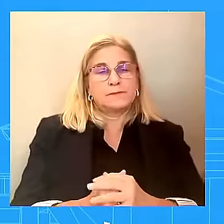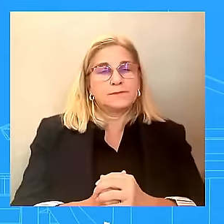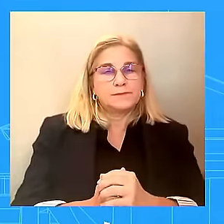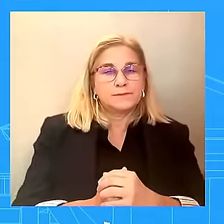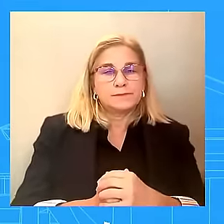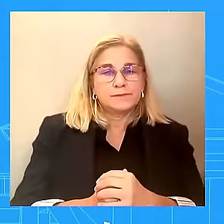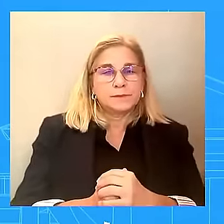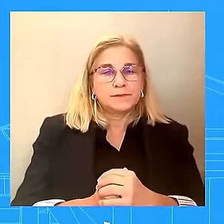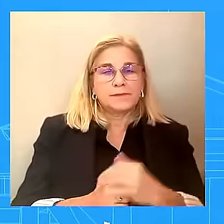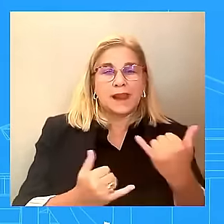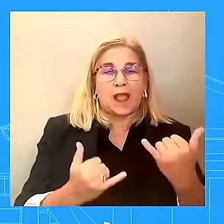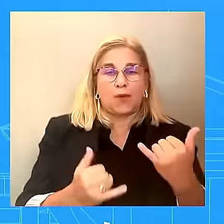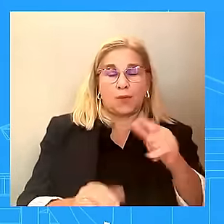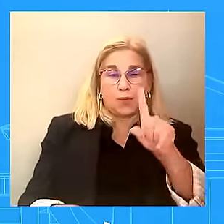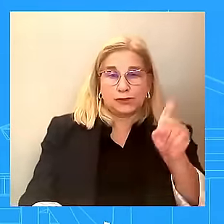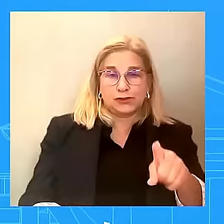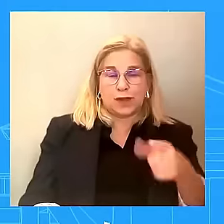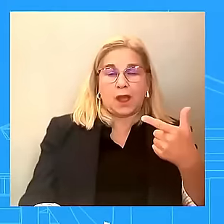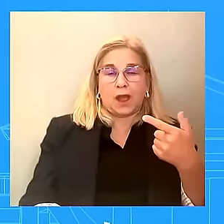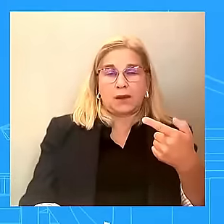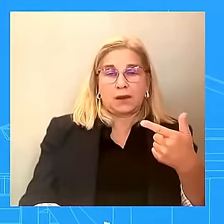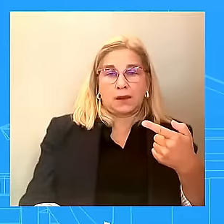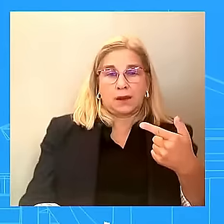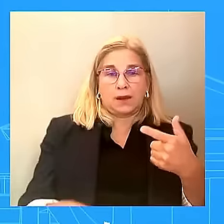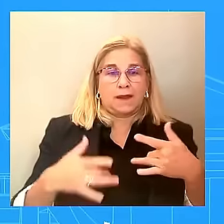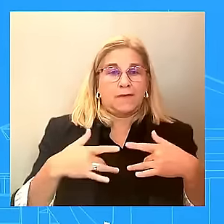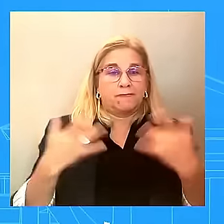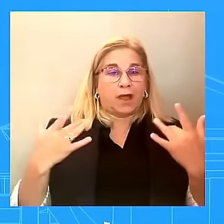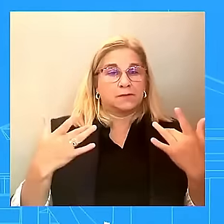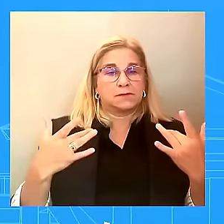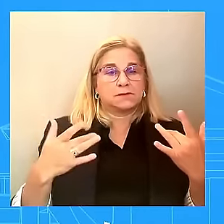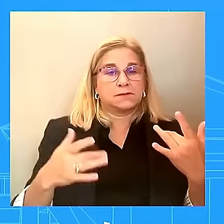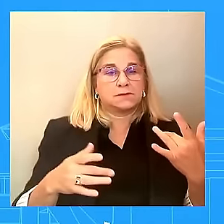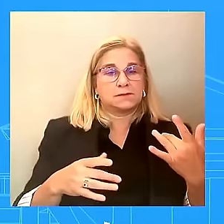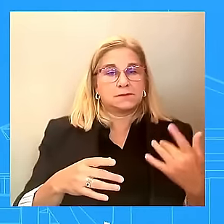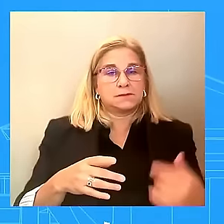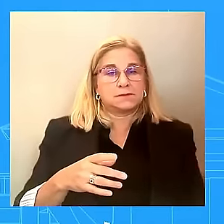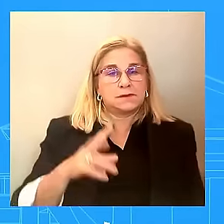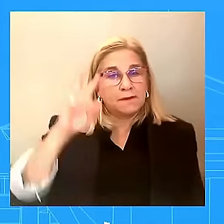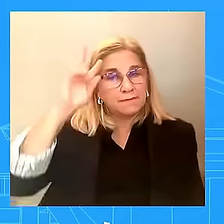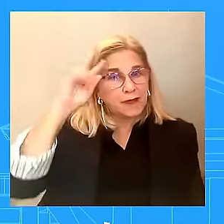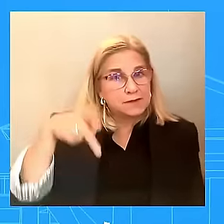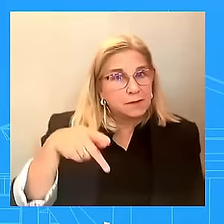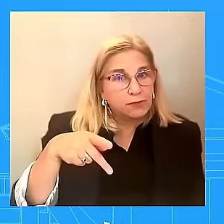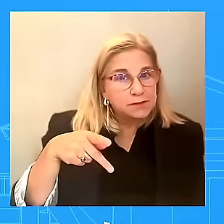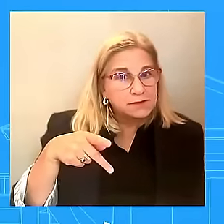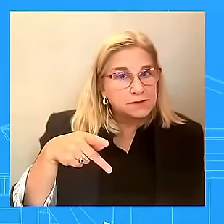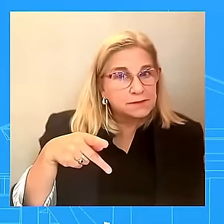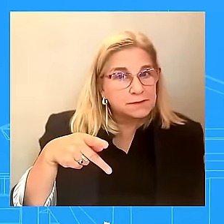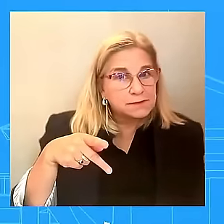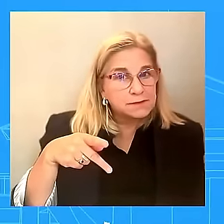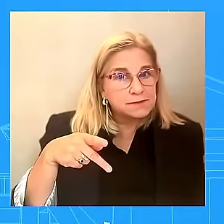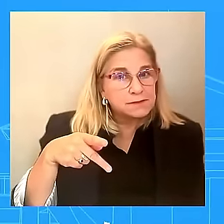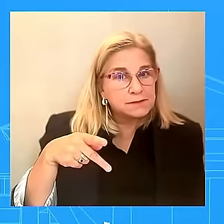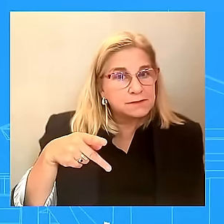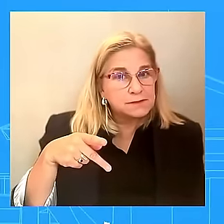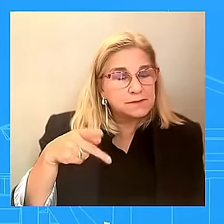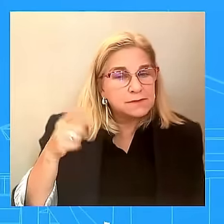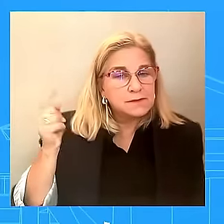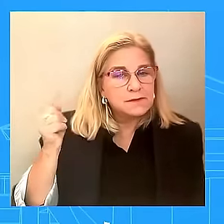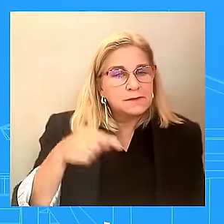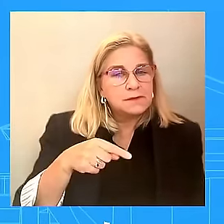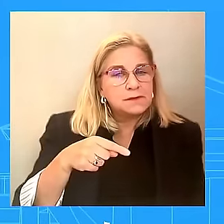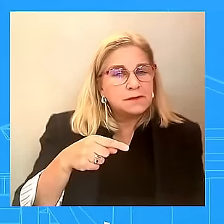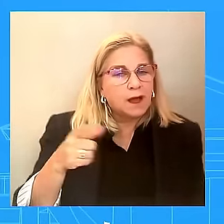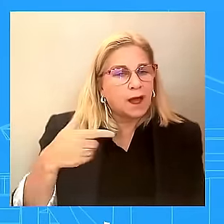President have, and when did she buy it? That's something for her office to speak to. The reason I'm asking is because you have this event today, but